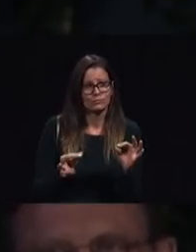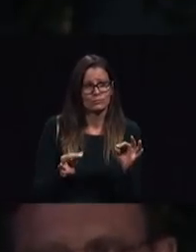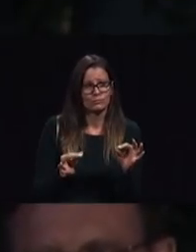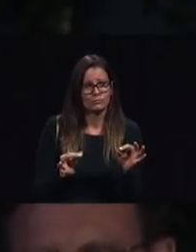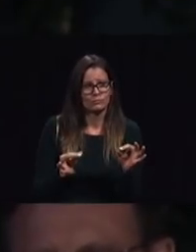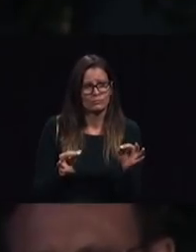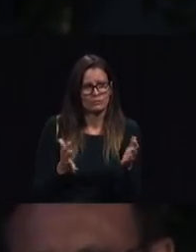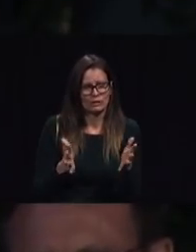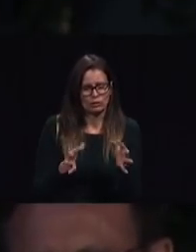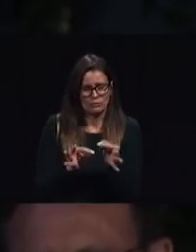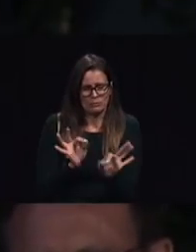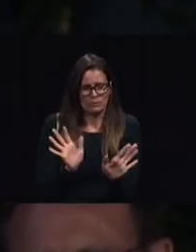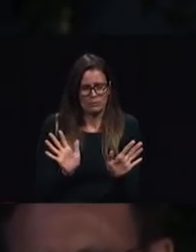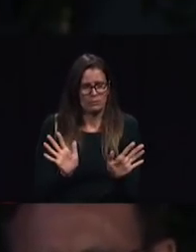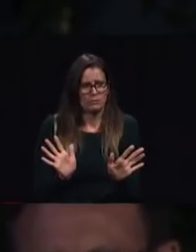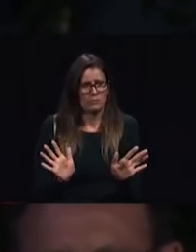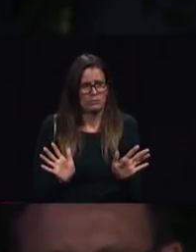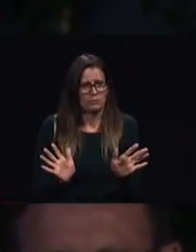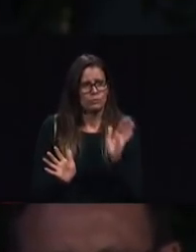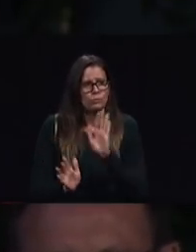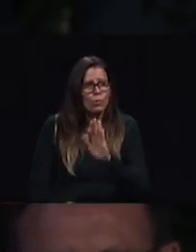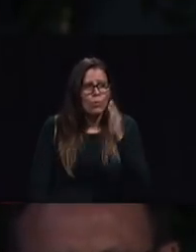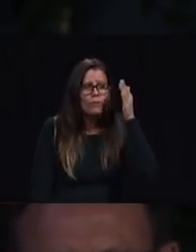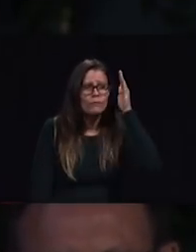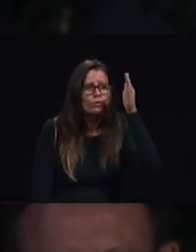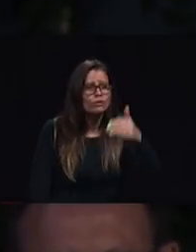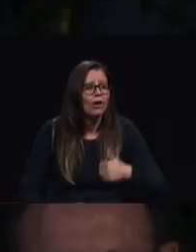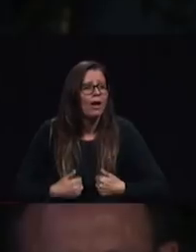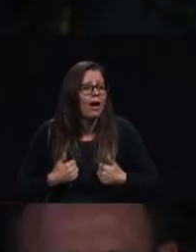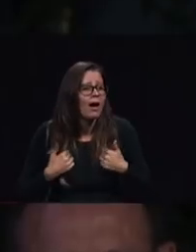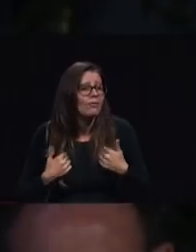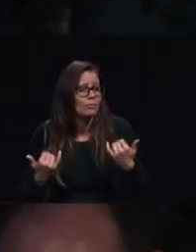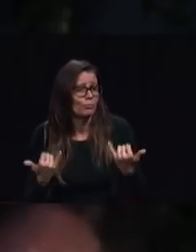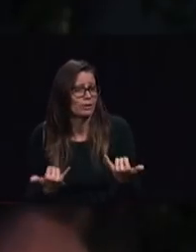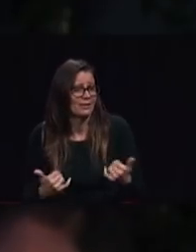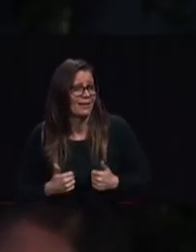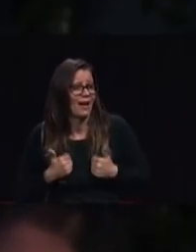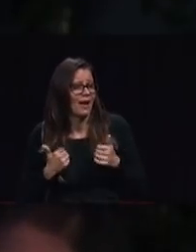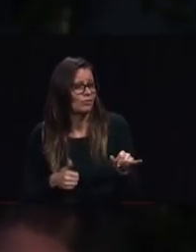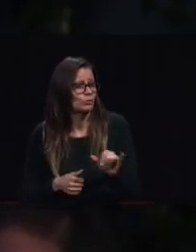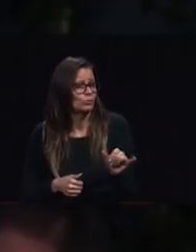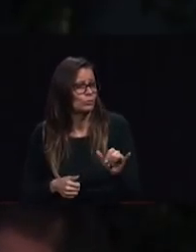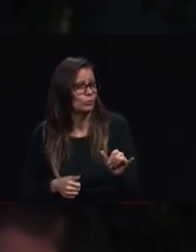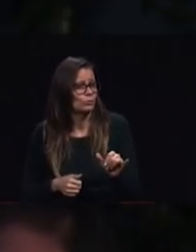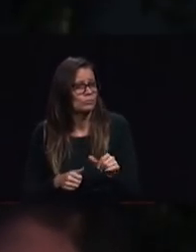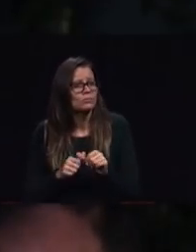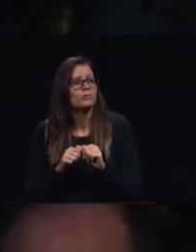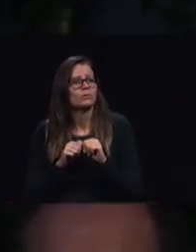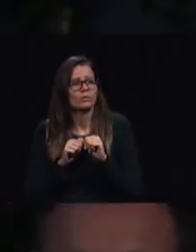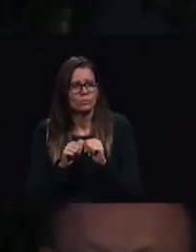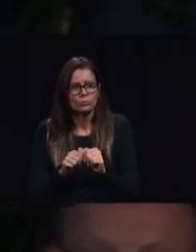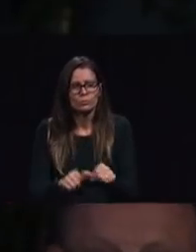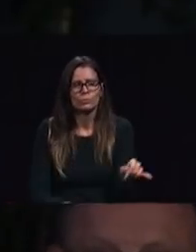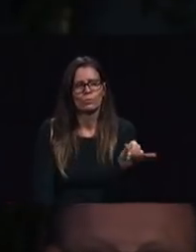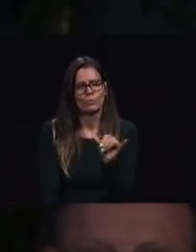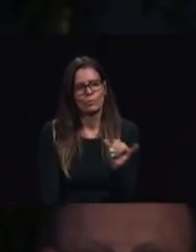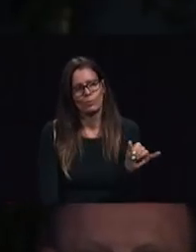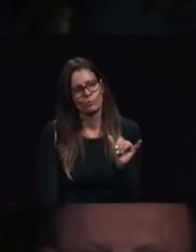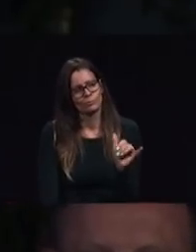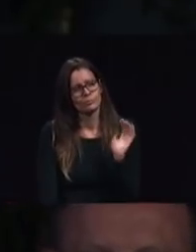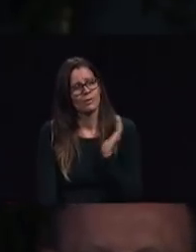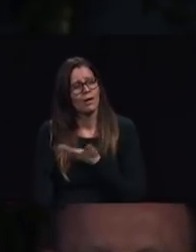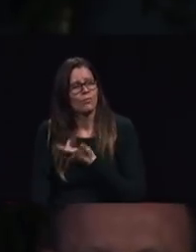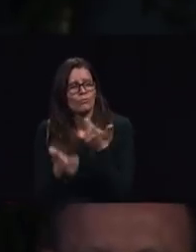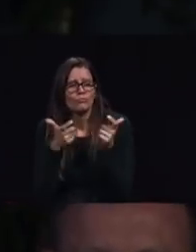your present life let's continue also our large emphasis on